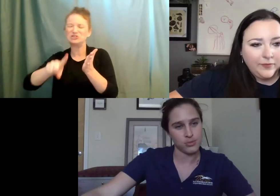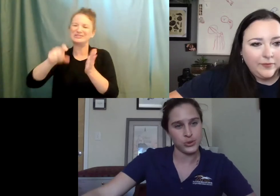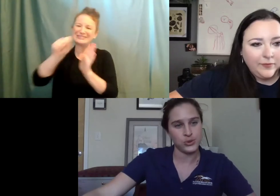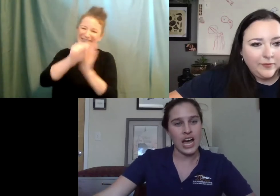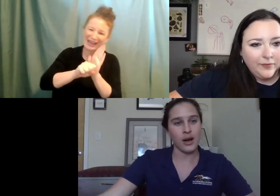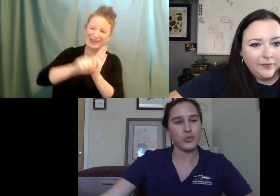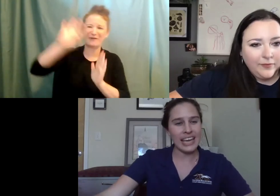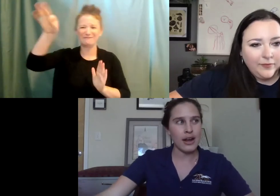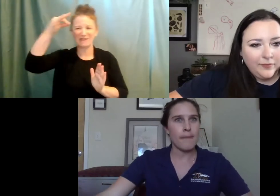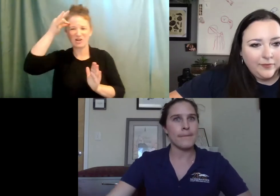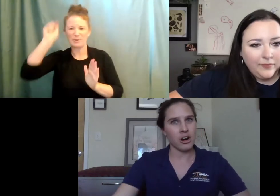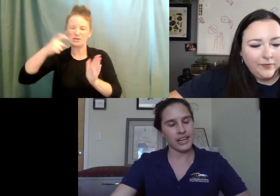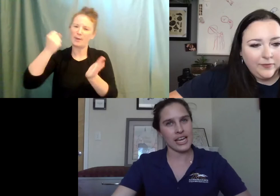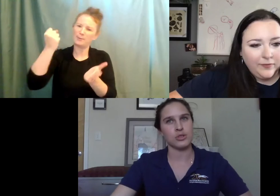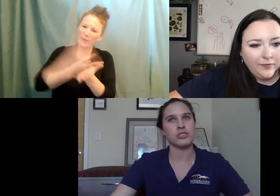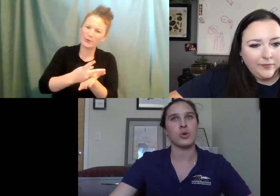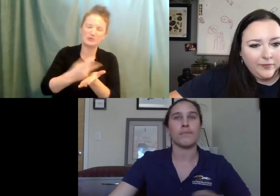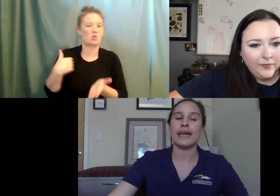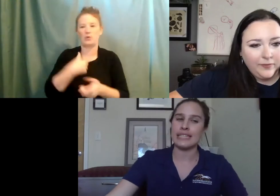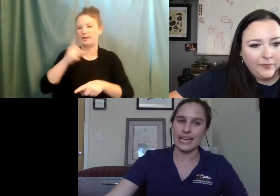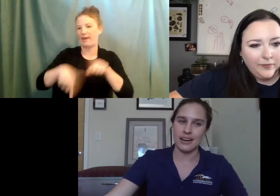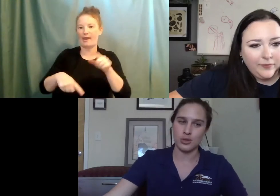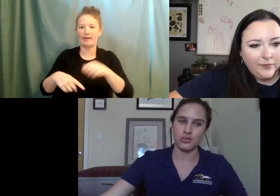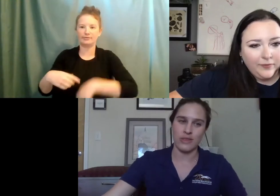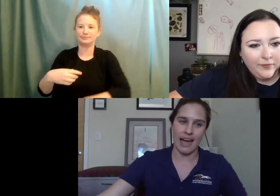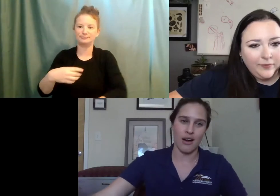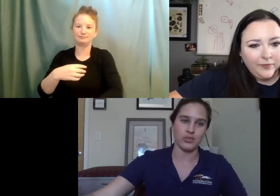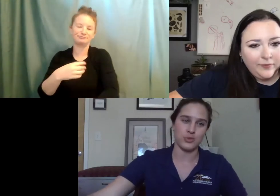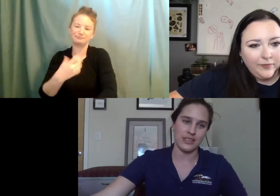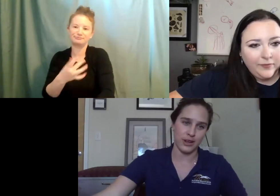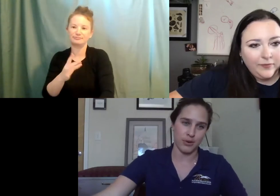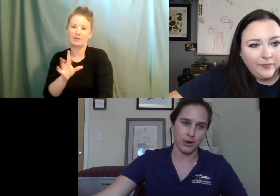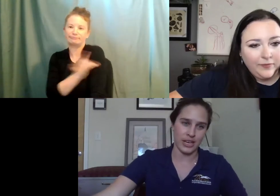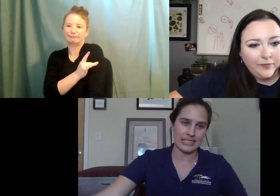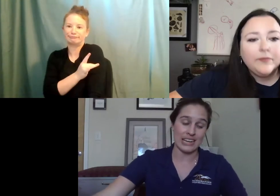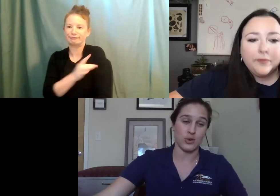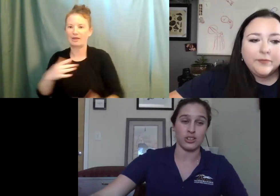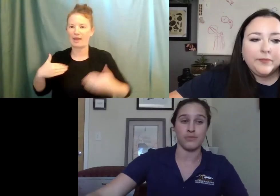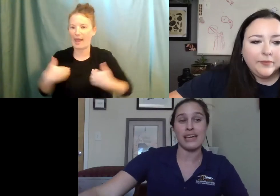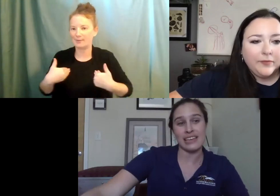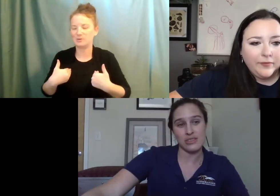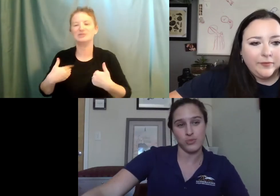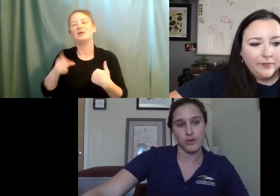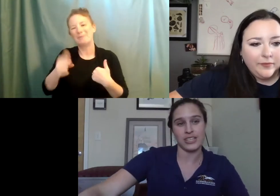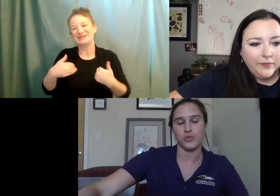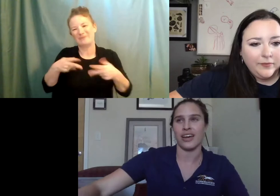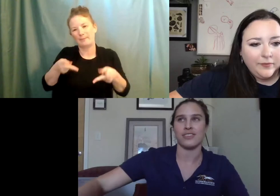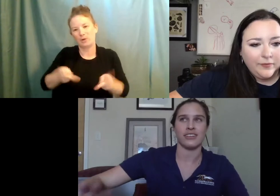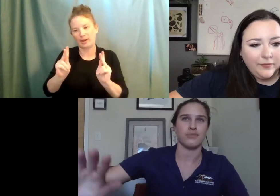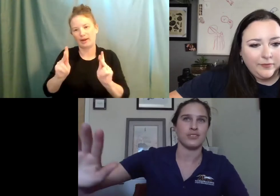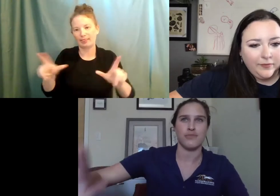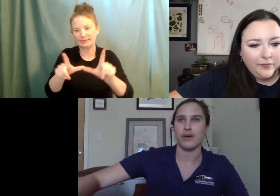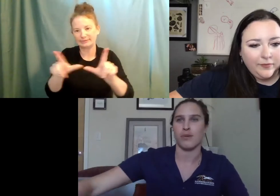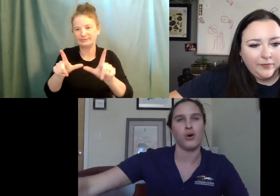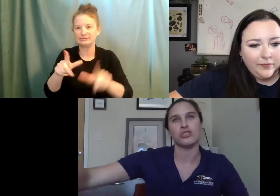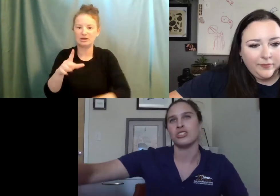Um, so we can't mark animals or banned animals without specific permits. And in order to make, get those permits, we have